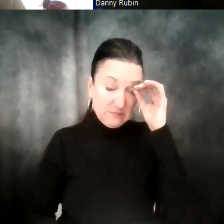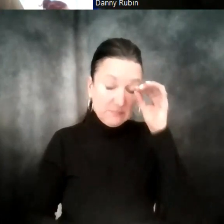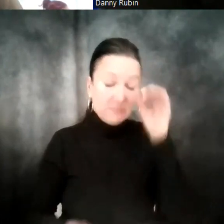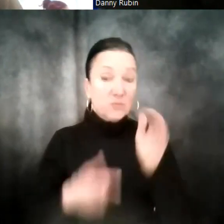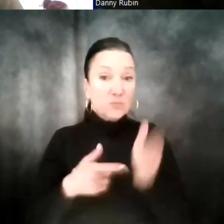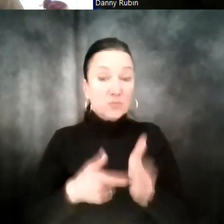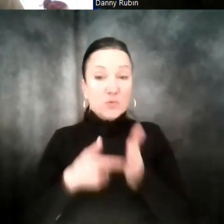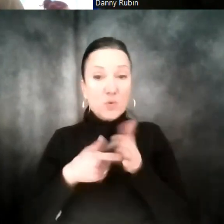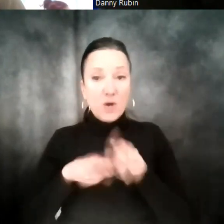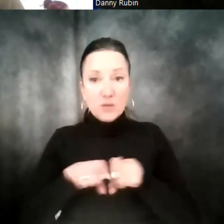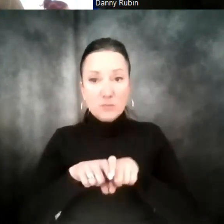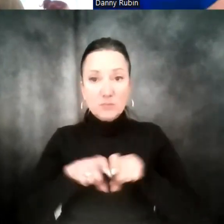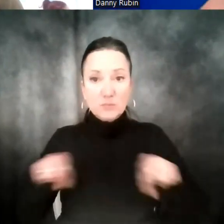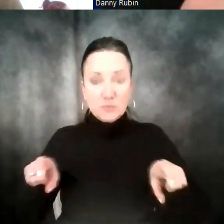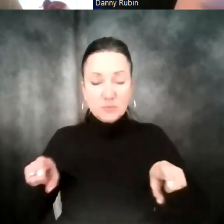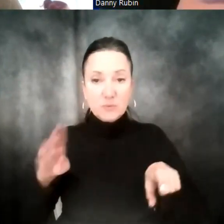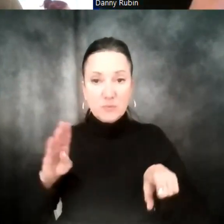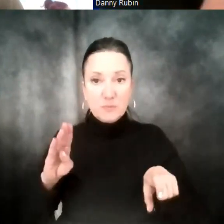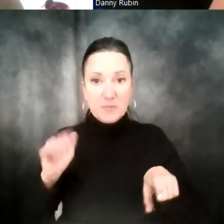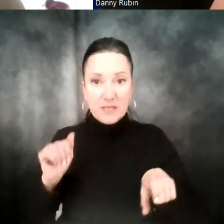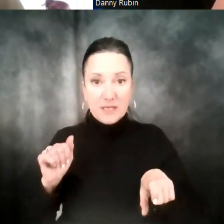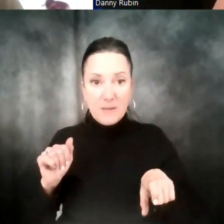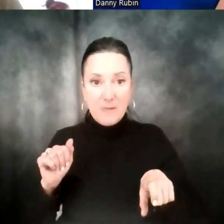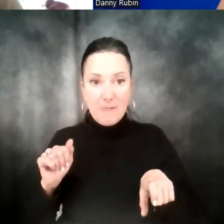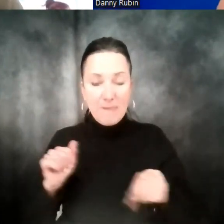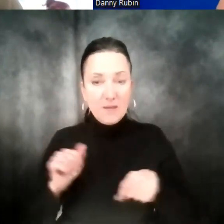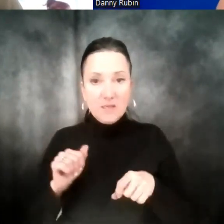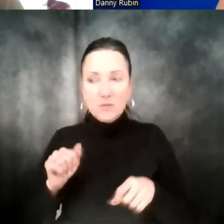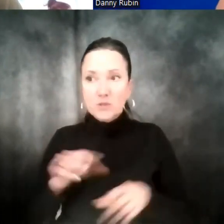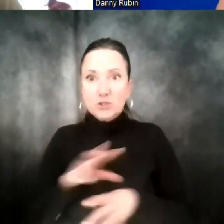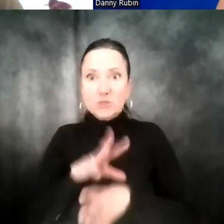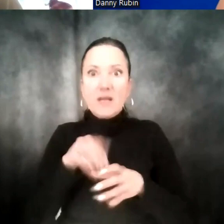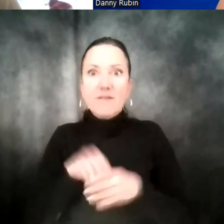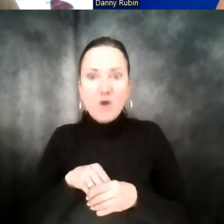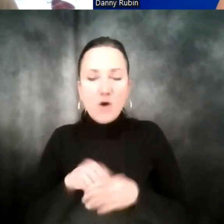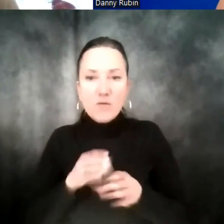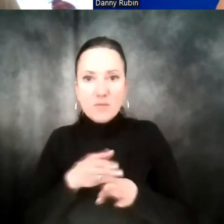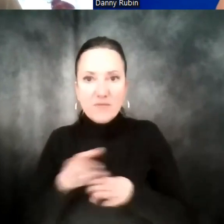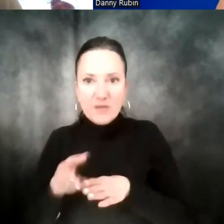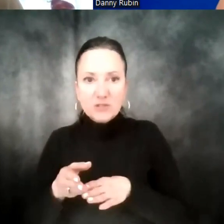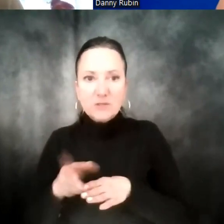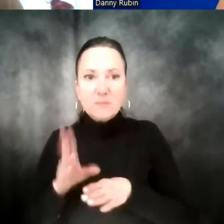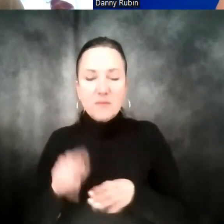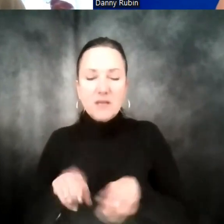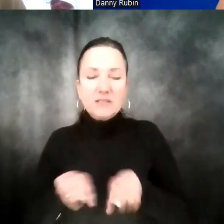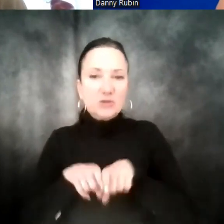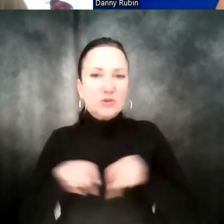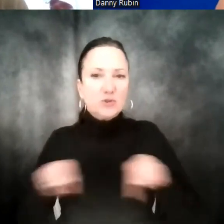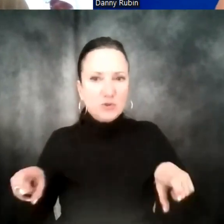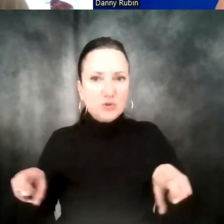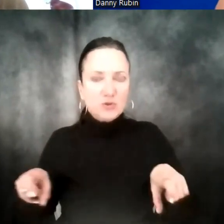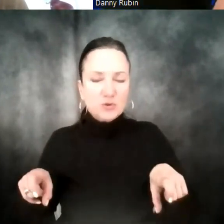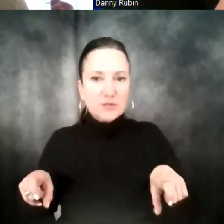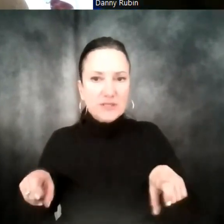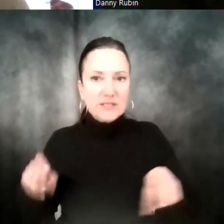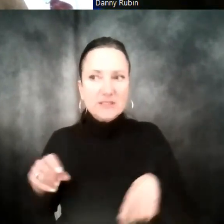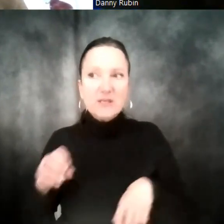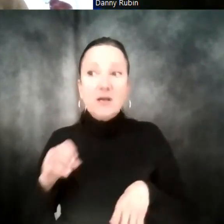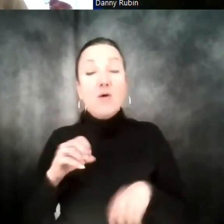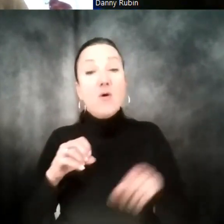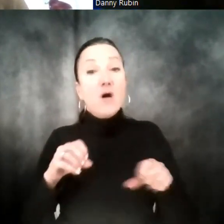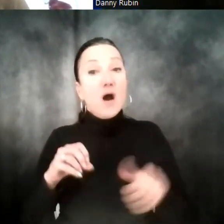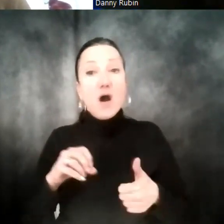I'm sure being involved in just advertising in general, like, would help, but I do know we have people in the program that did not study advertising, who